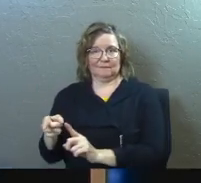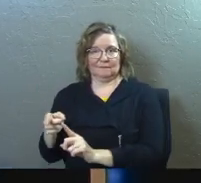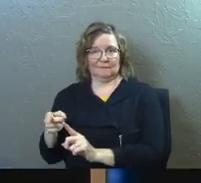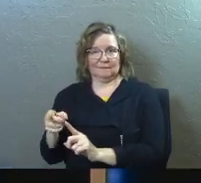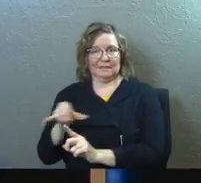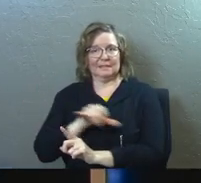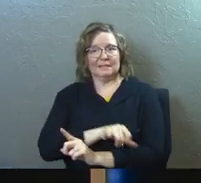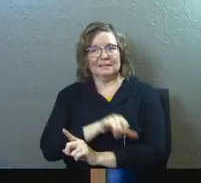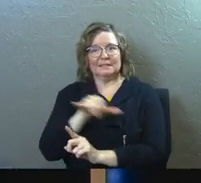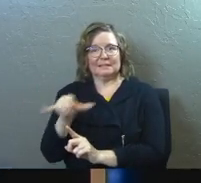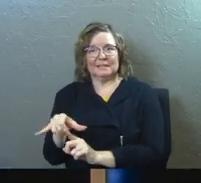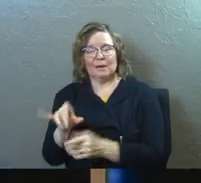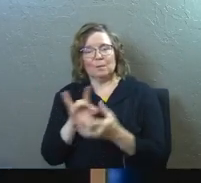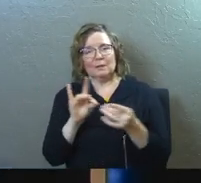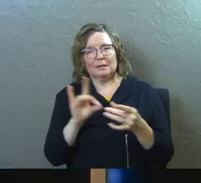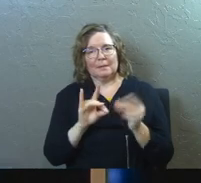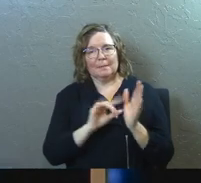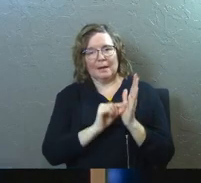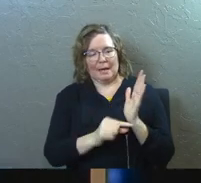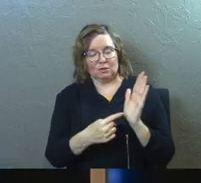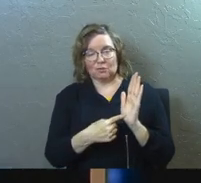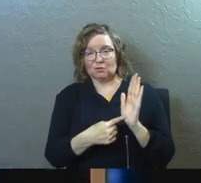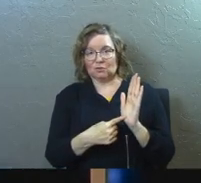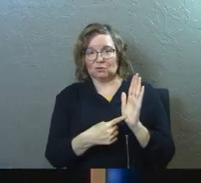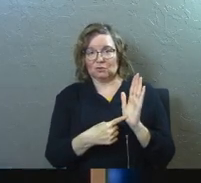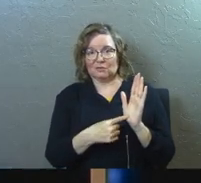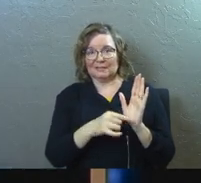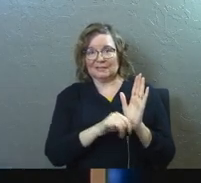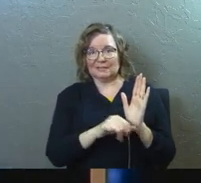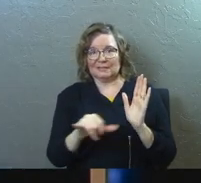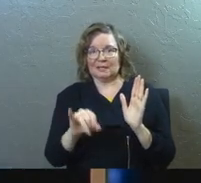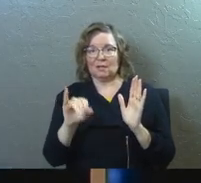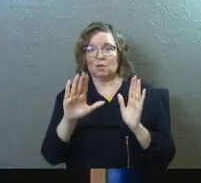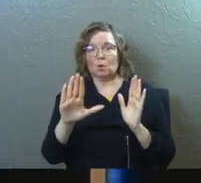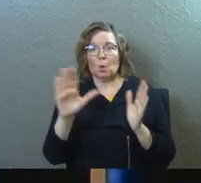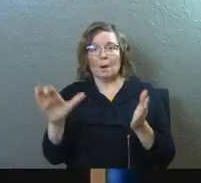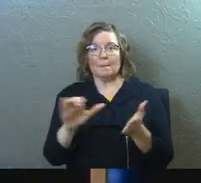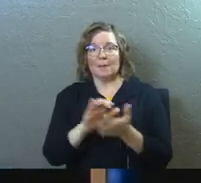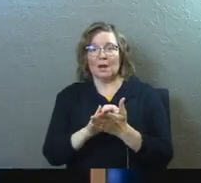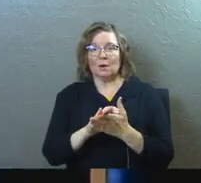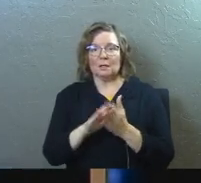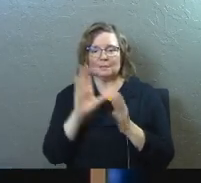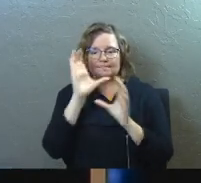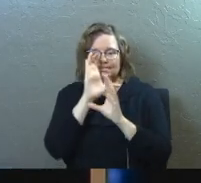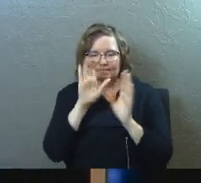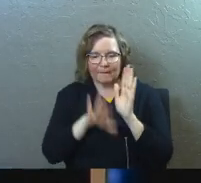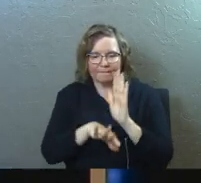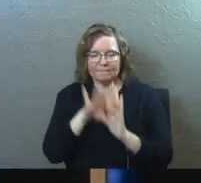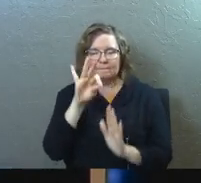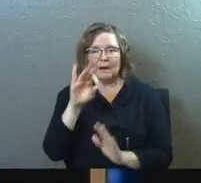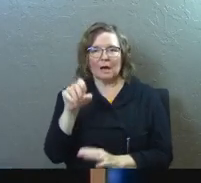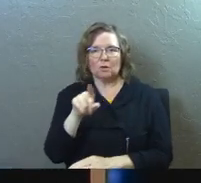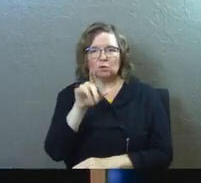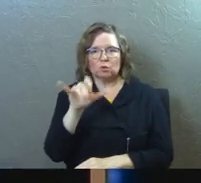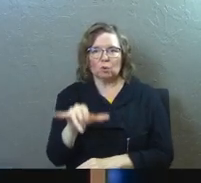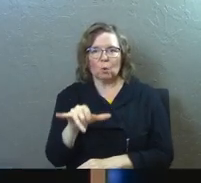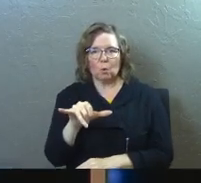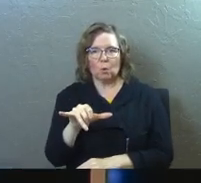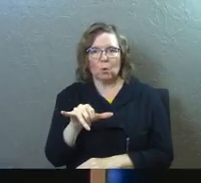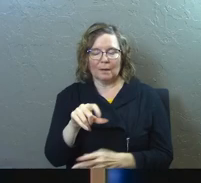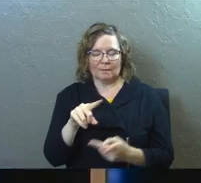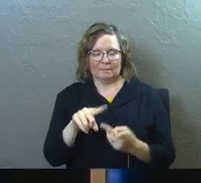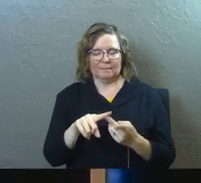It's the same thing with this passage today. I need you to joy up about your marriage. I need you to be